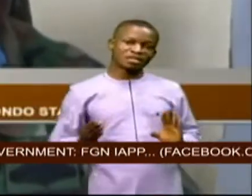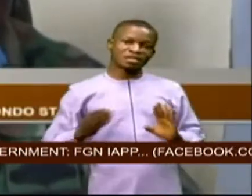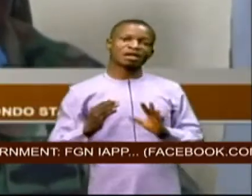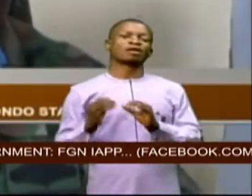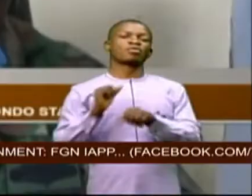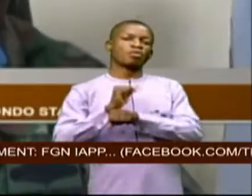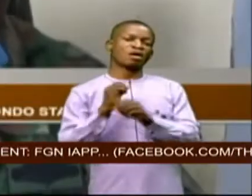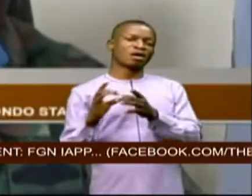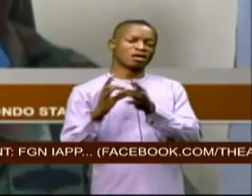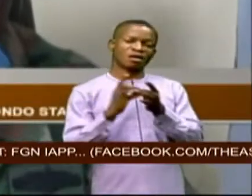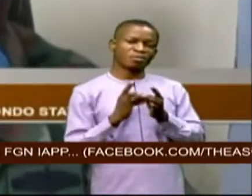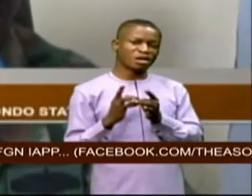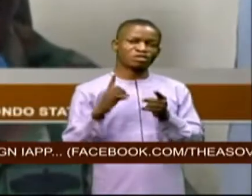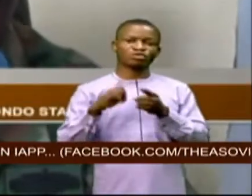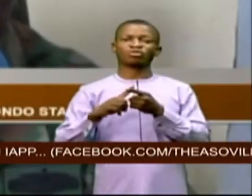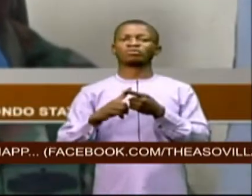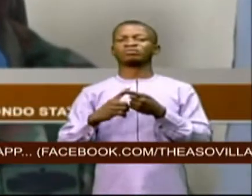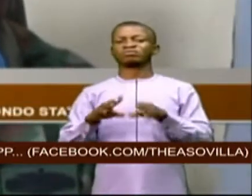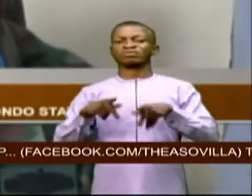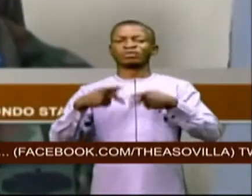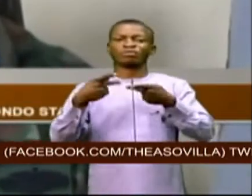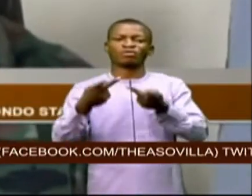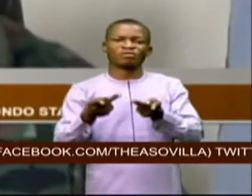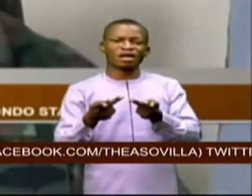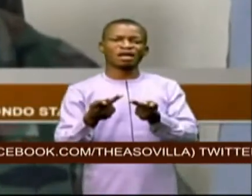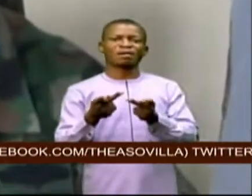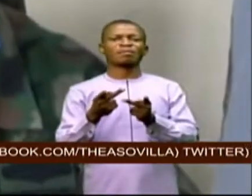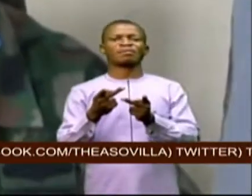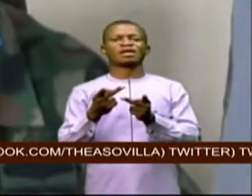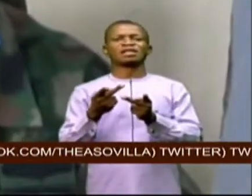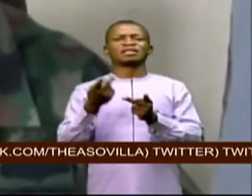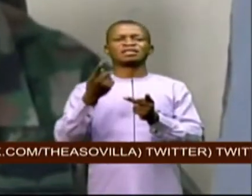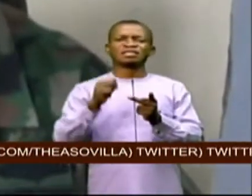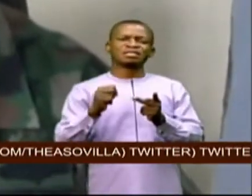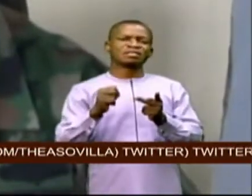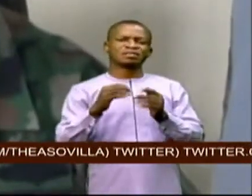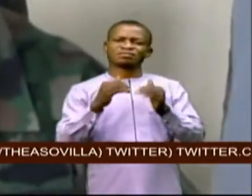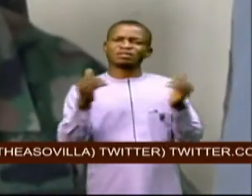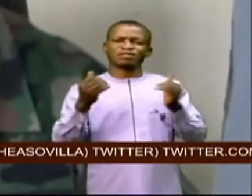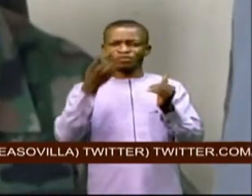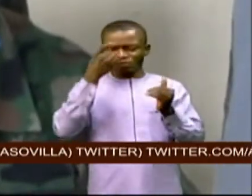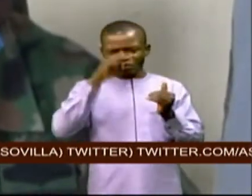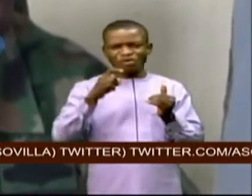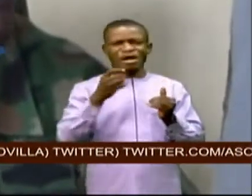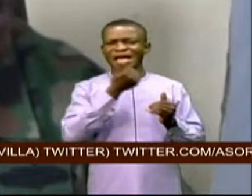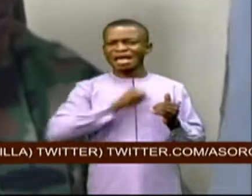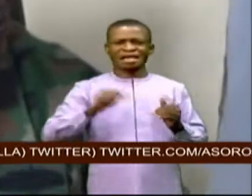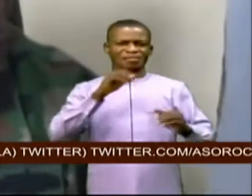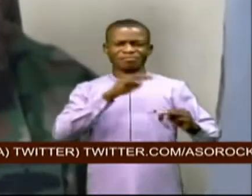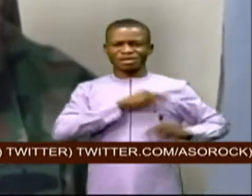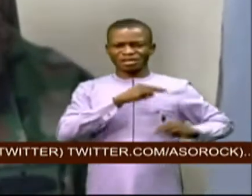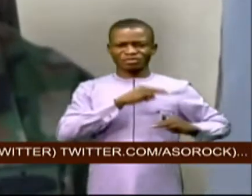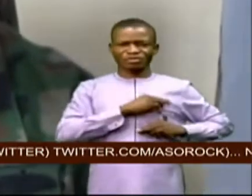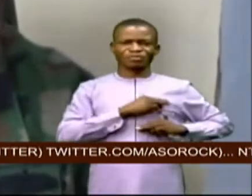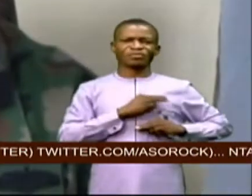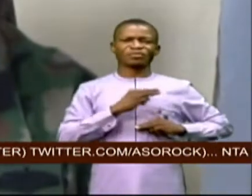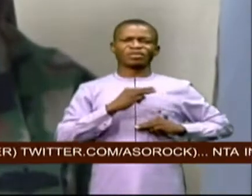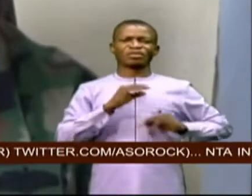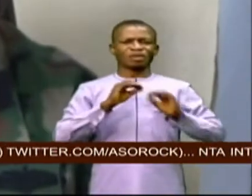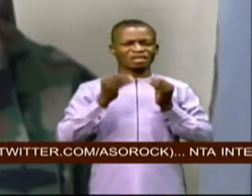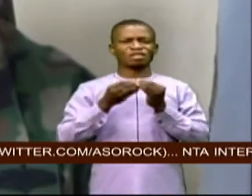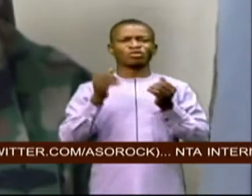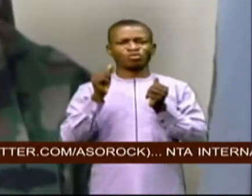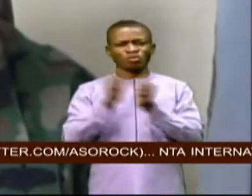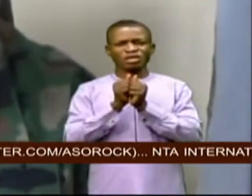to provide the base for any military organization with meaningful information